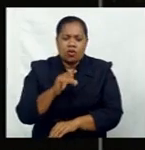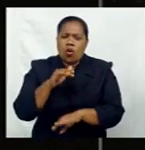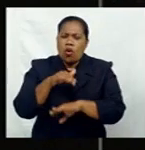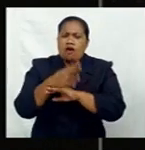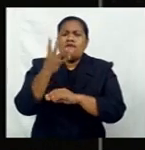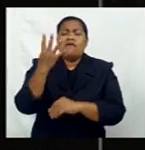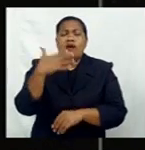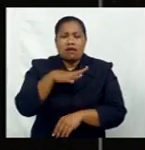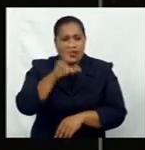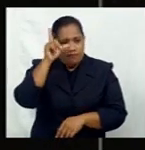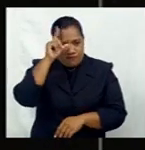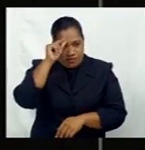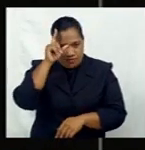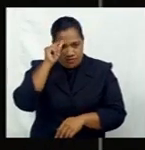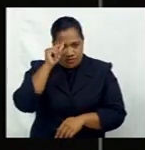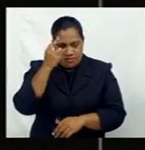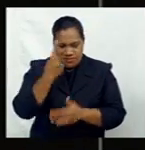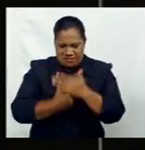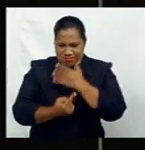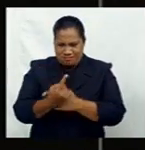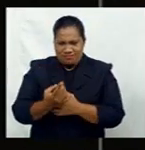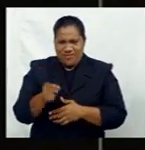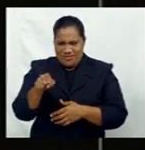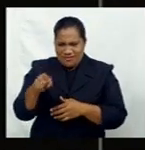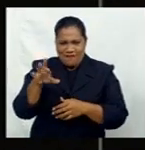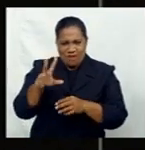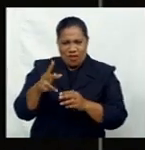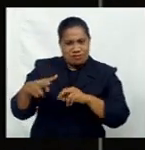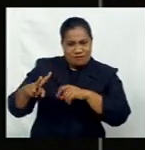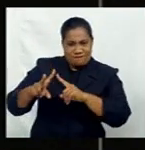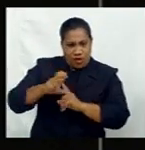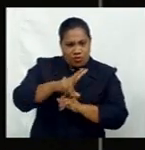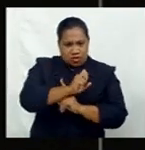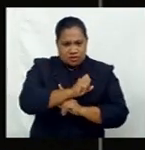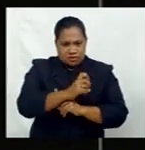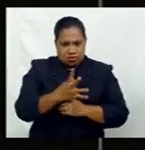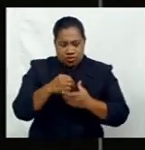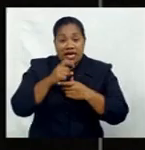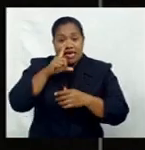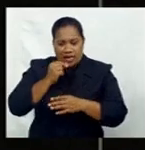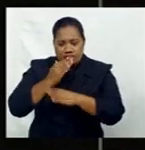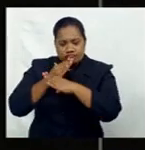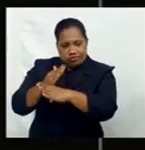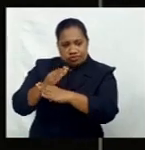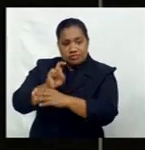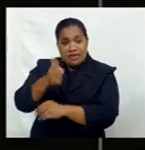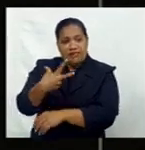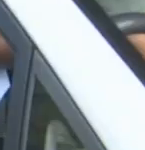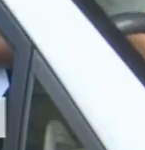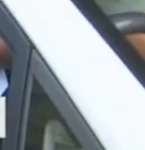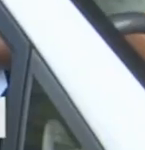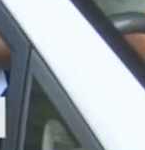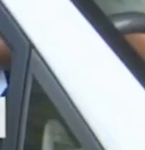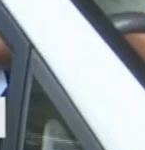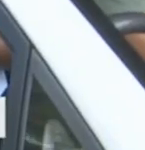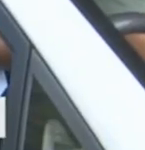Fijians have succumbed to the virus, and this can be stopped if we all get the jab. Sanya Nibboila reports.